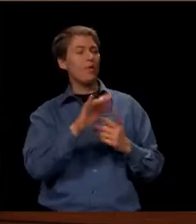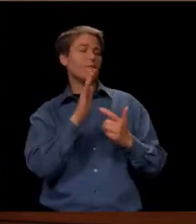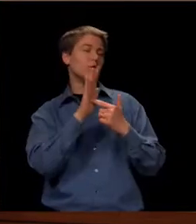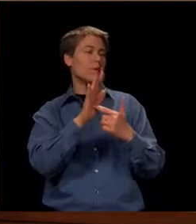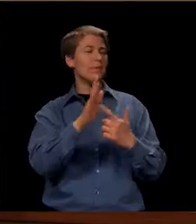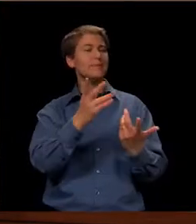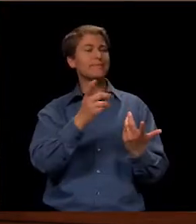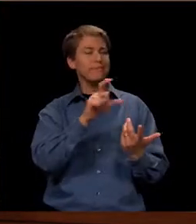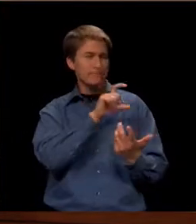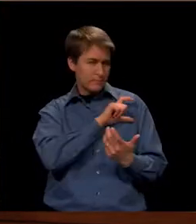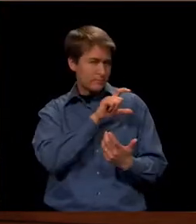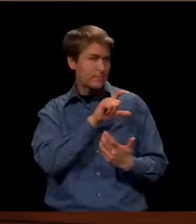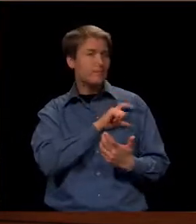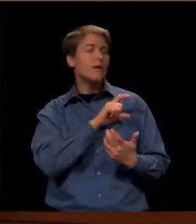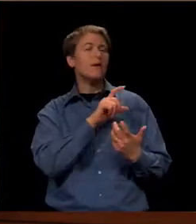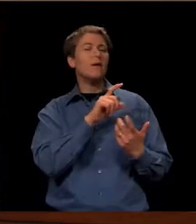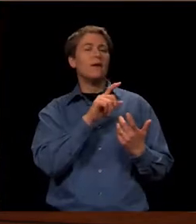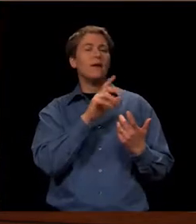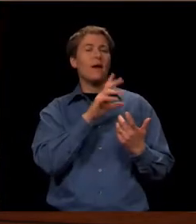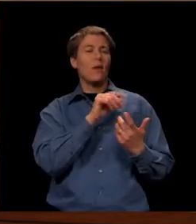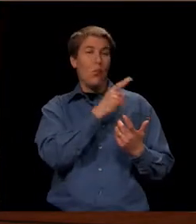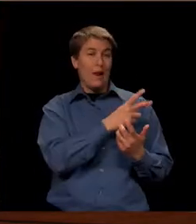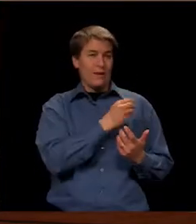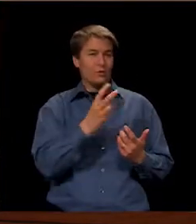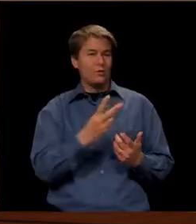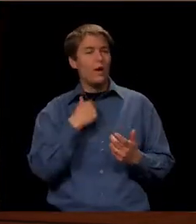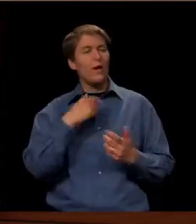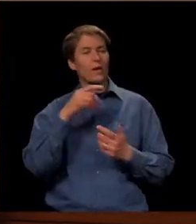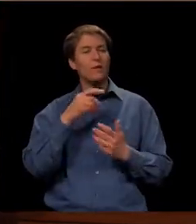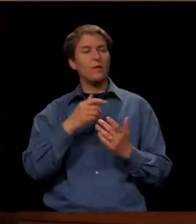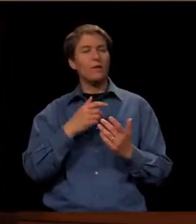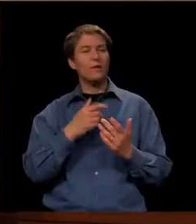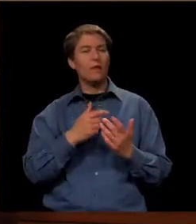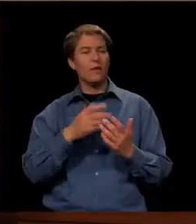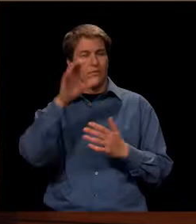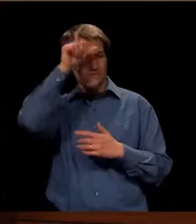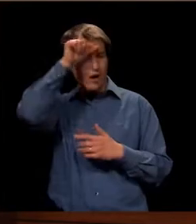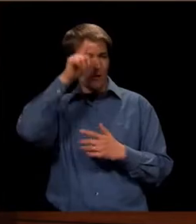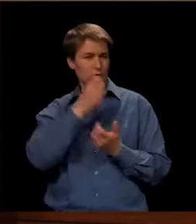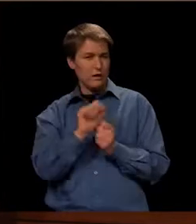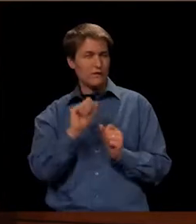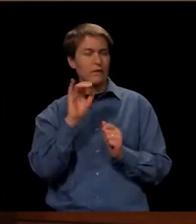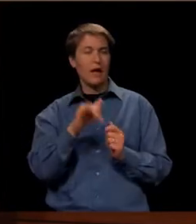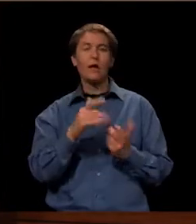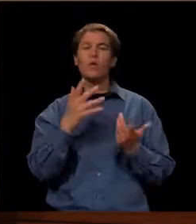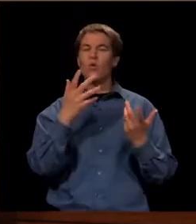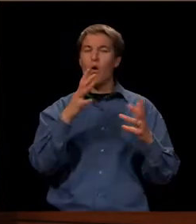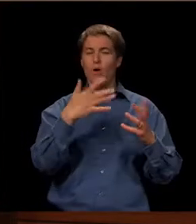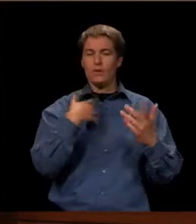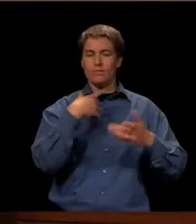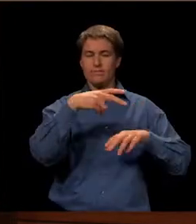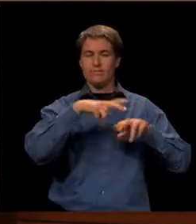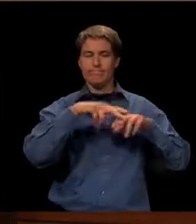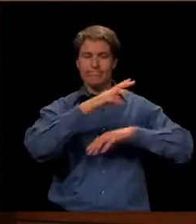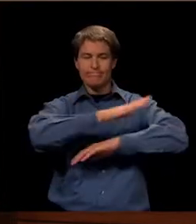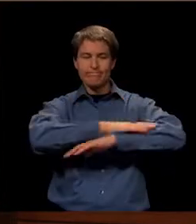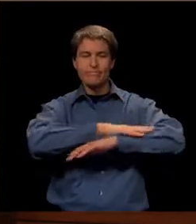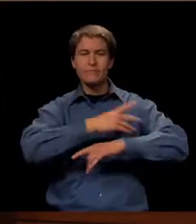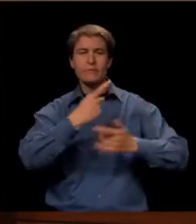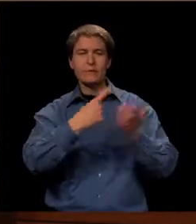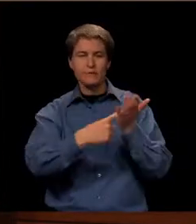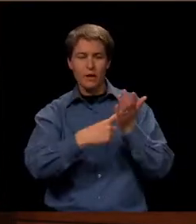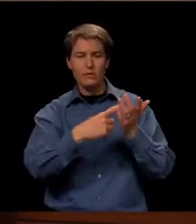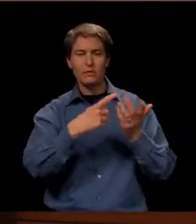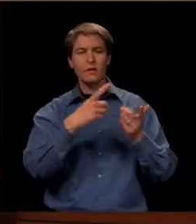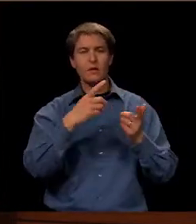and a fire safety. We've certainly been at the table with individuals who teach these courses at